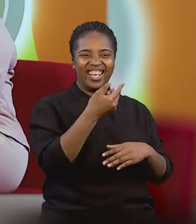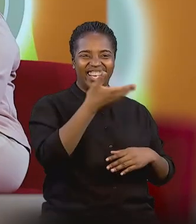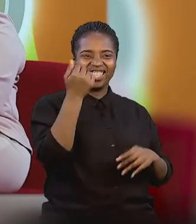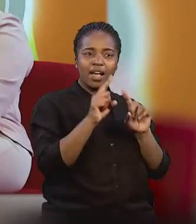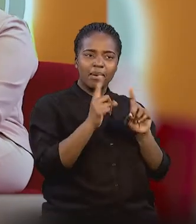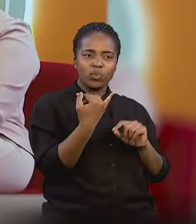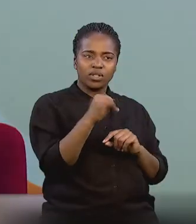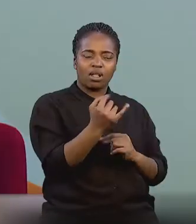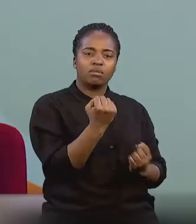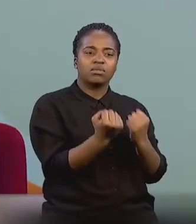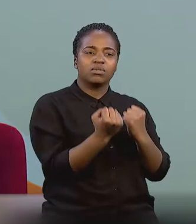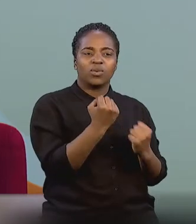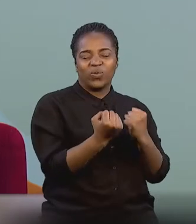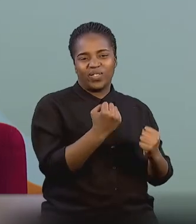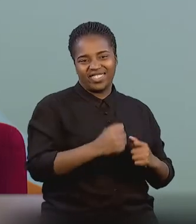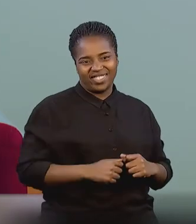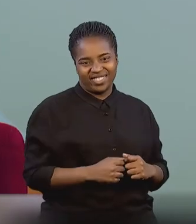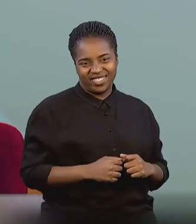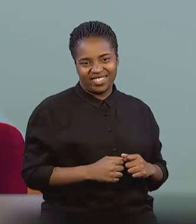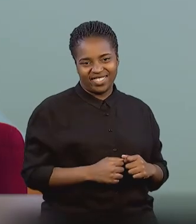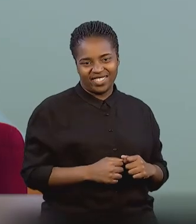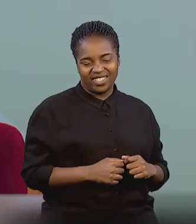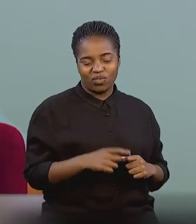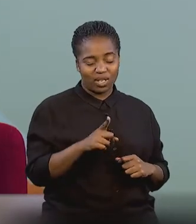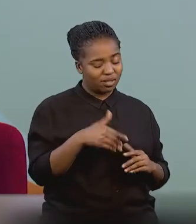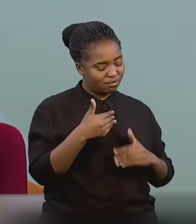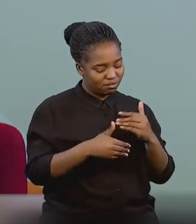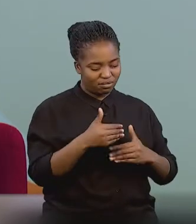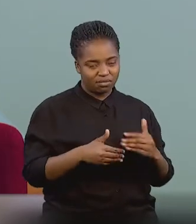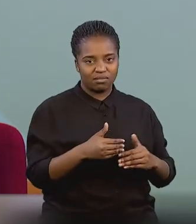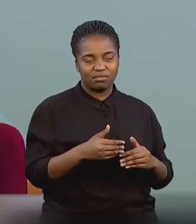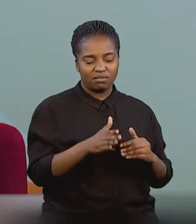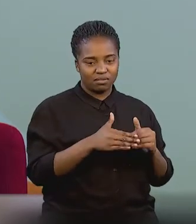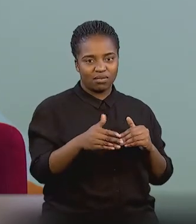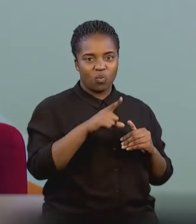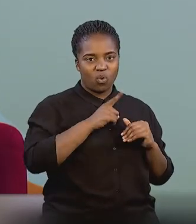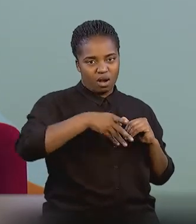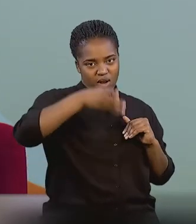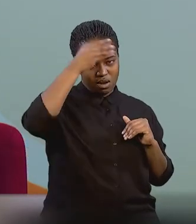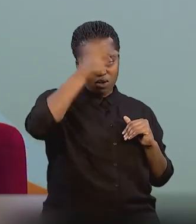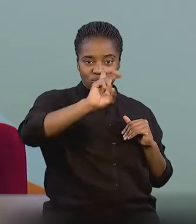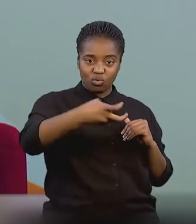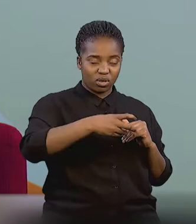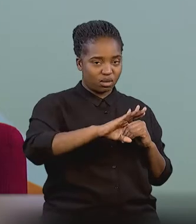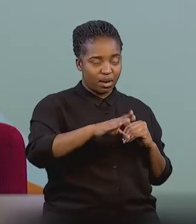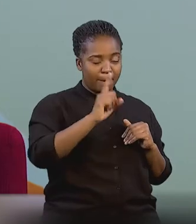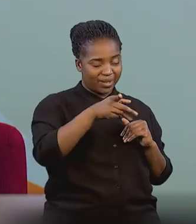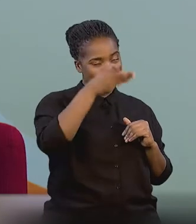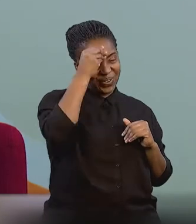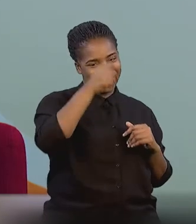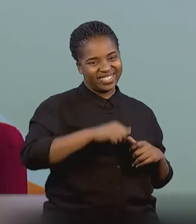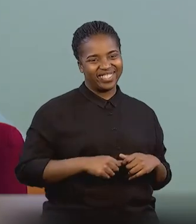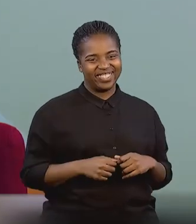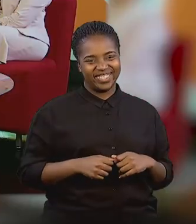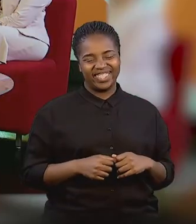knowing it. But we still went to court and we put him through that entire phase because he had to